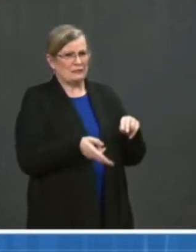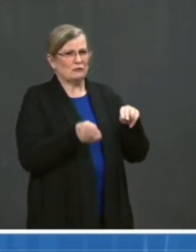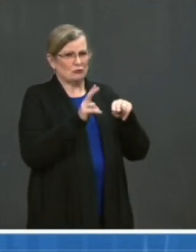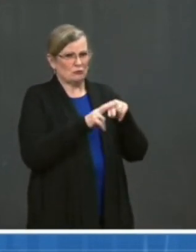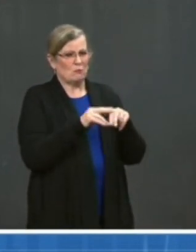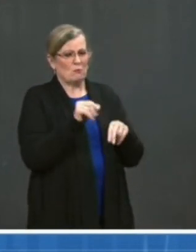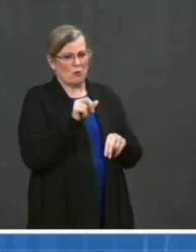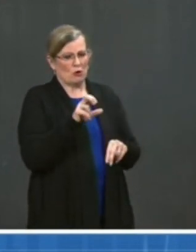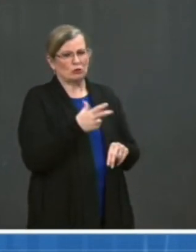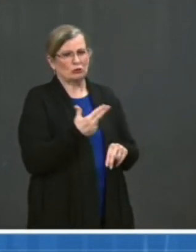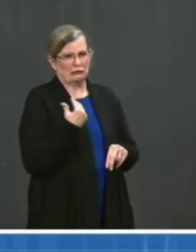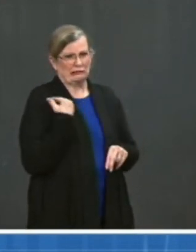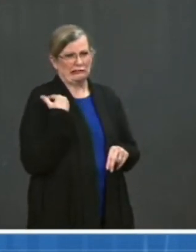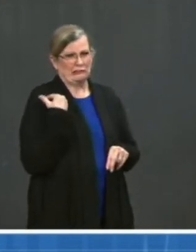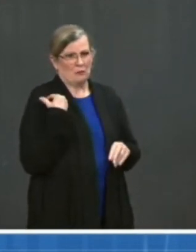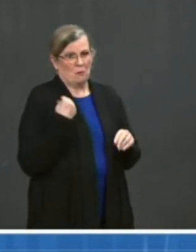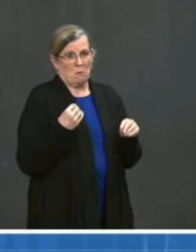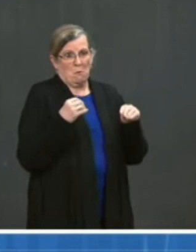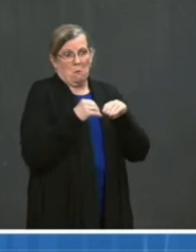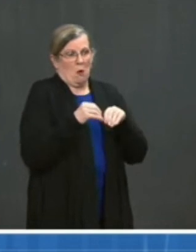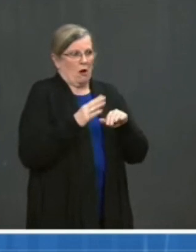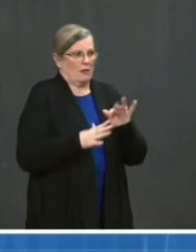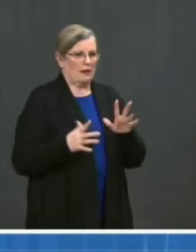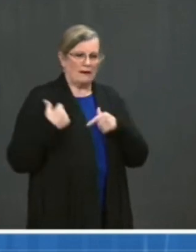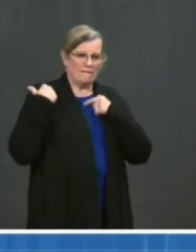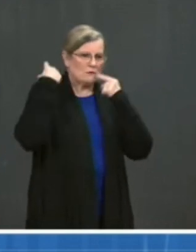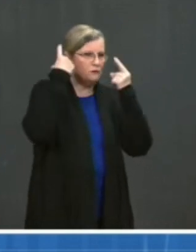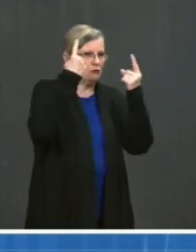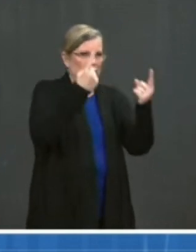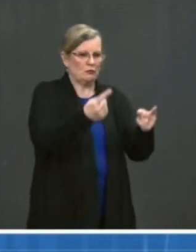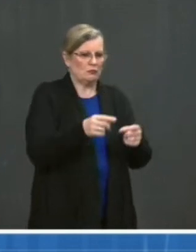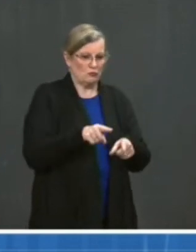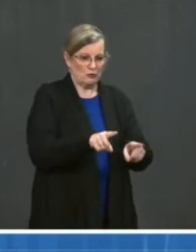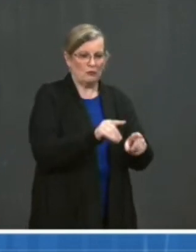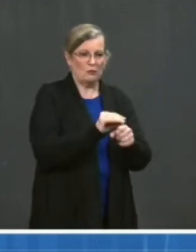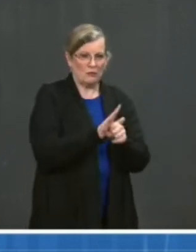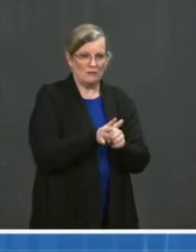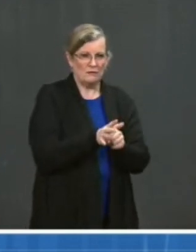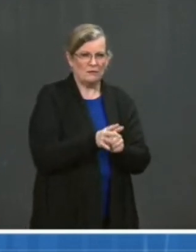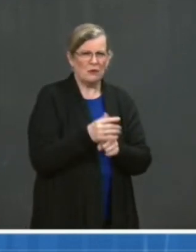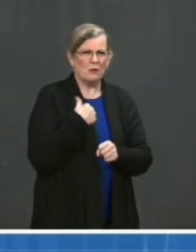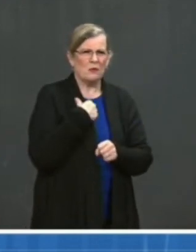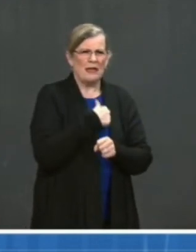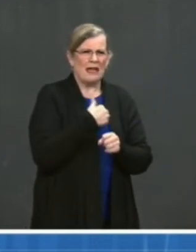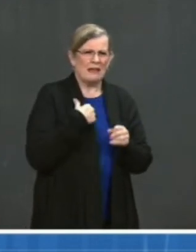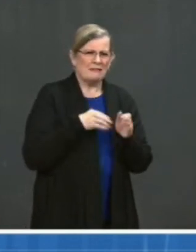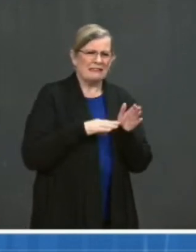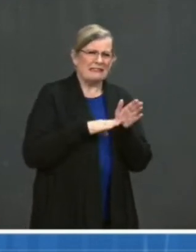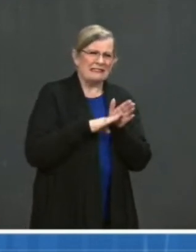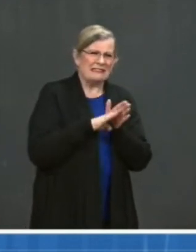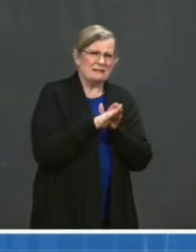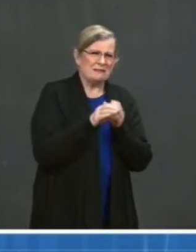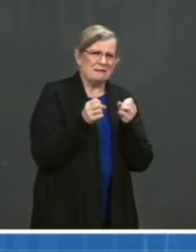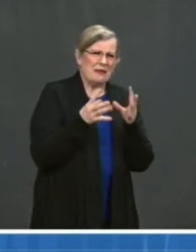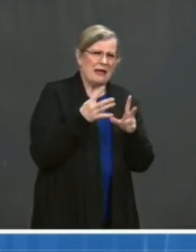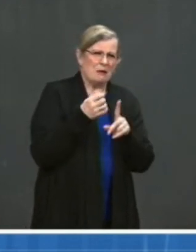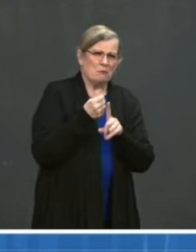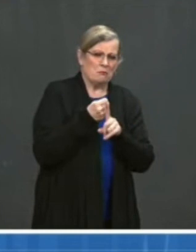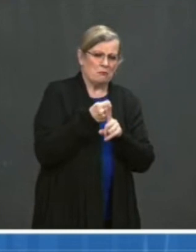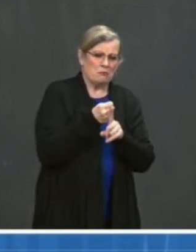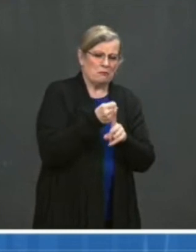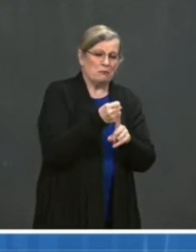of this pandemic. We know that right now we have a surging number of cases. I would advocate against general travel